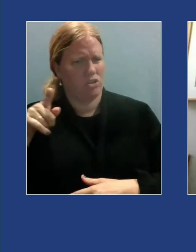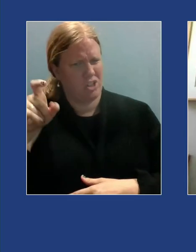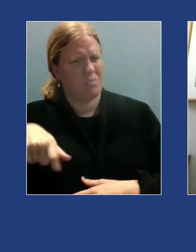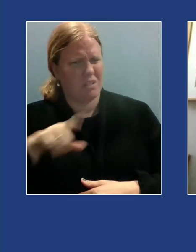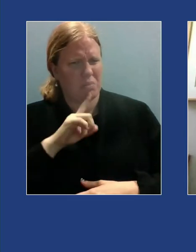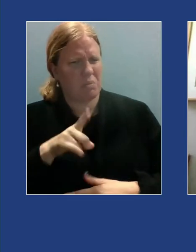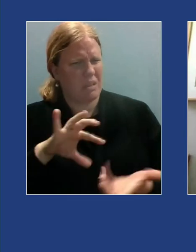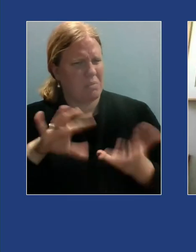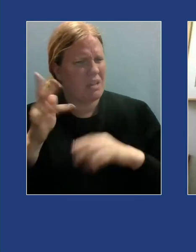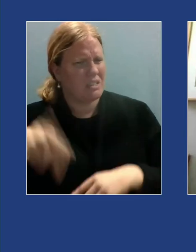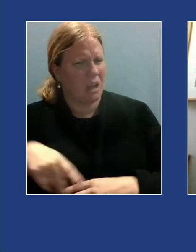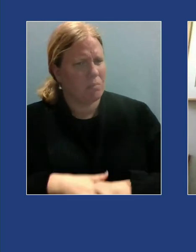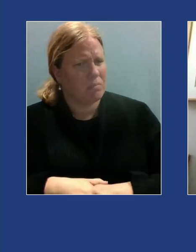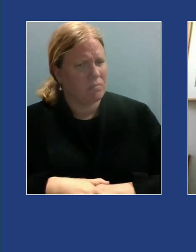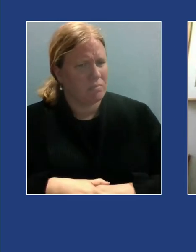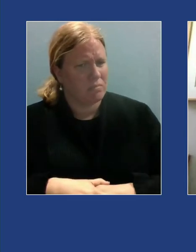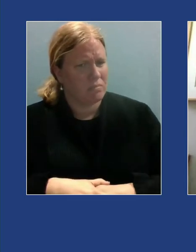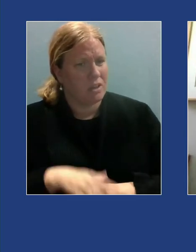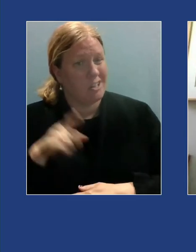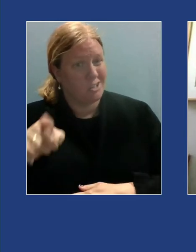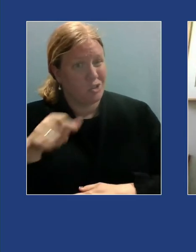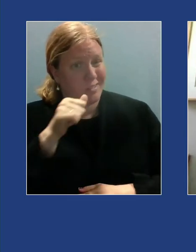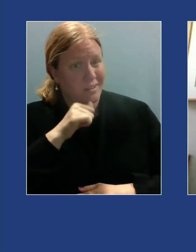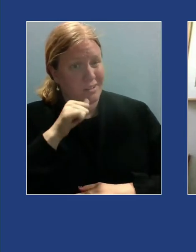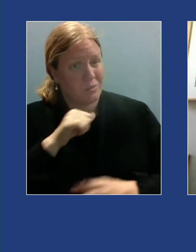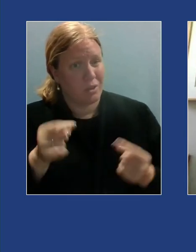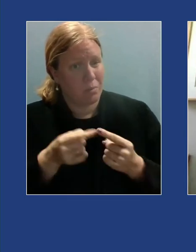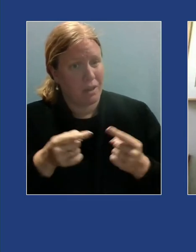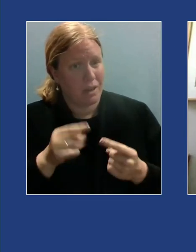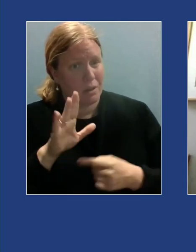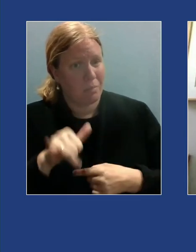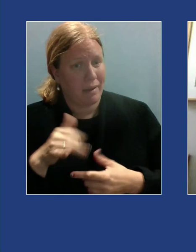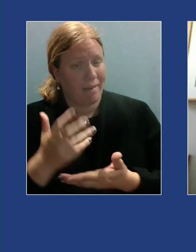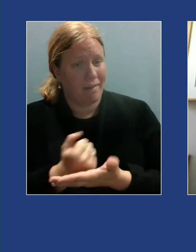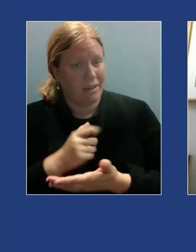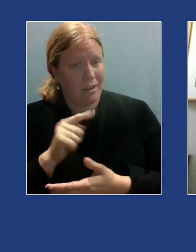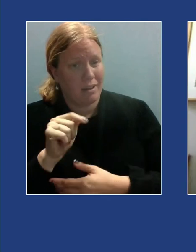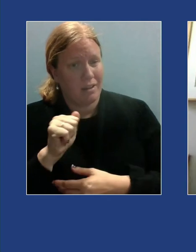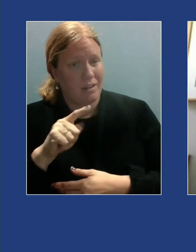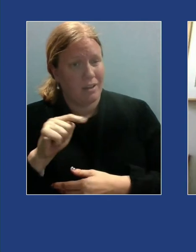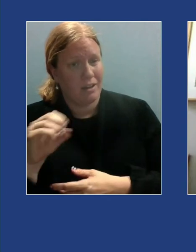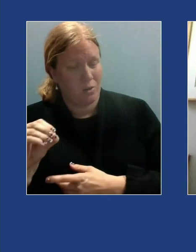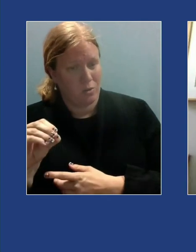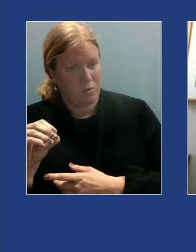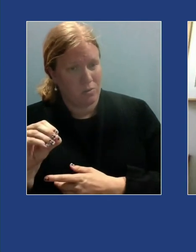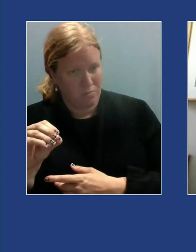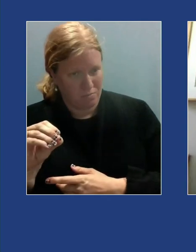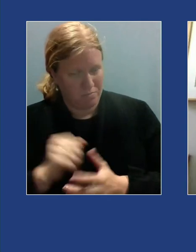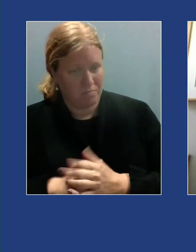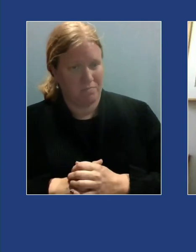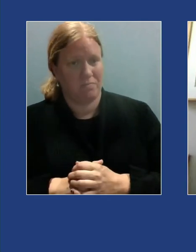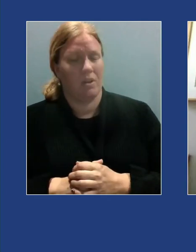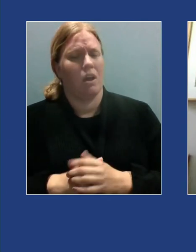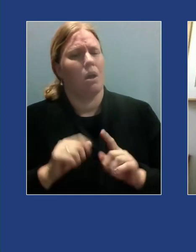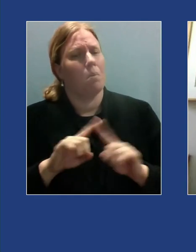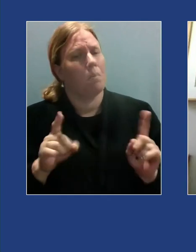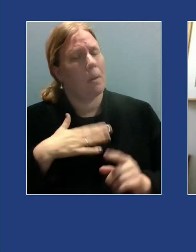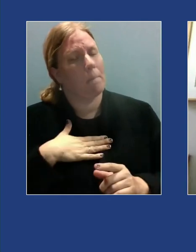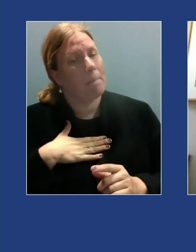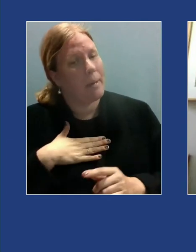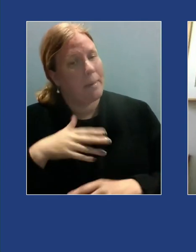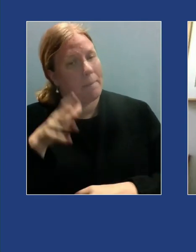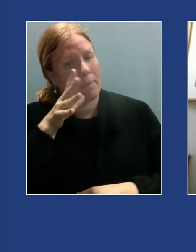she deals with her pain by getting tattoos but a few years later my mother told me to check out the DBT center in San Francisco